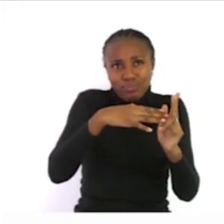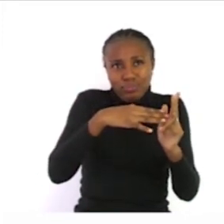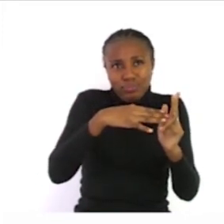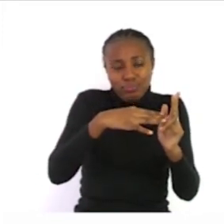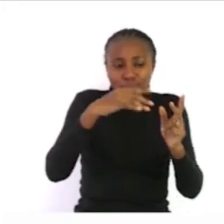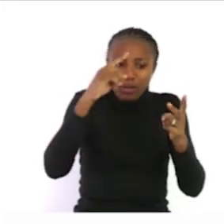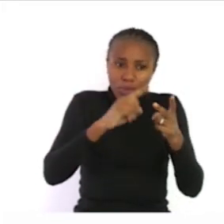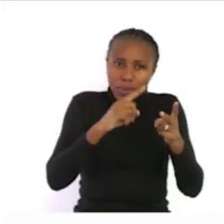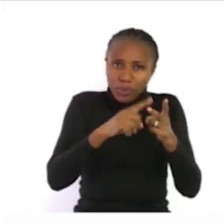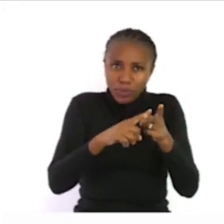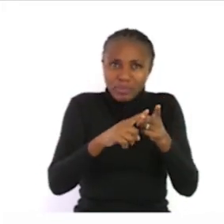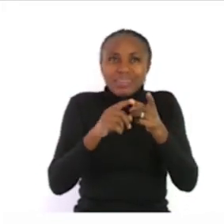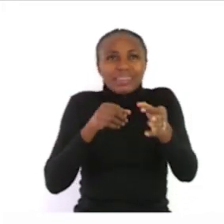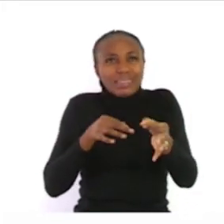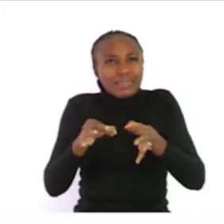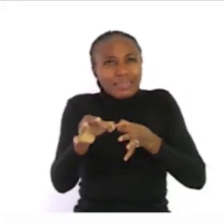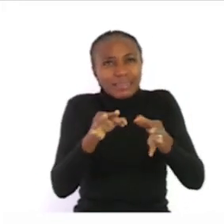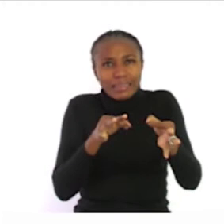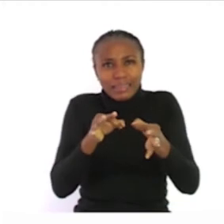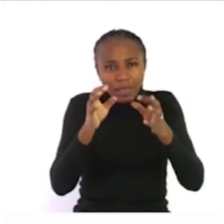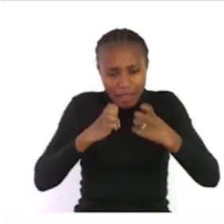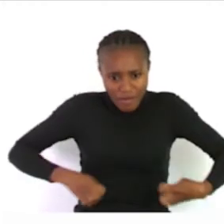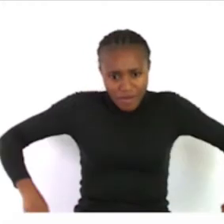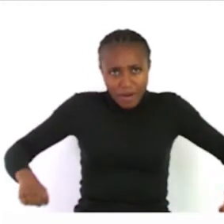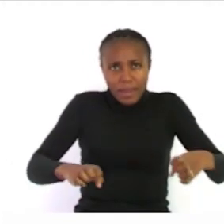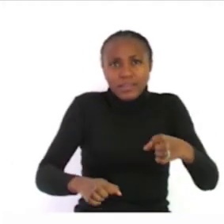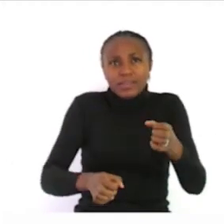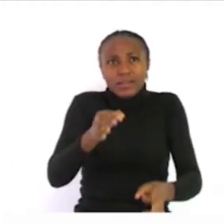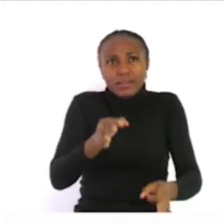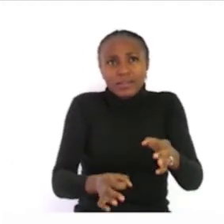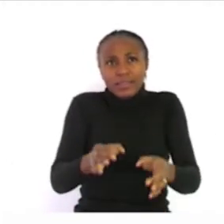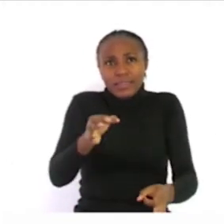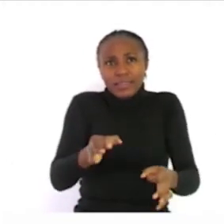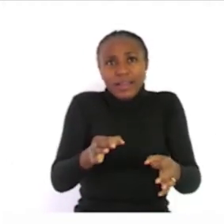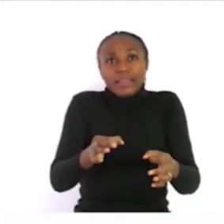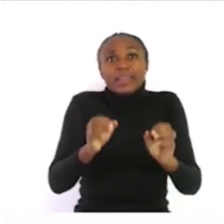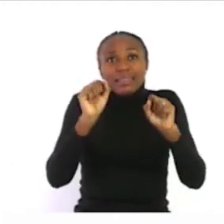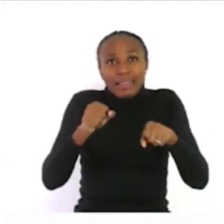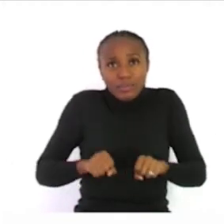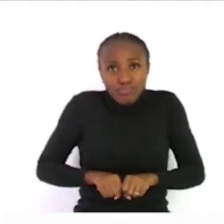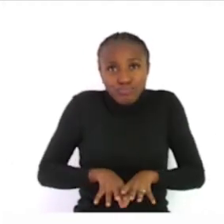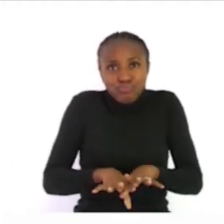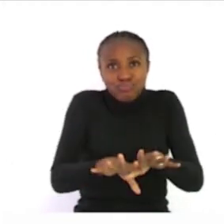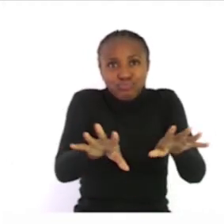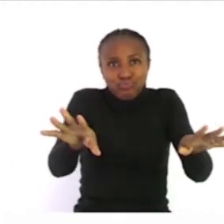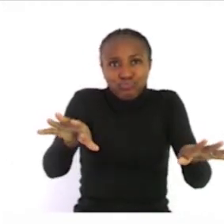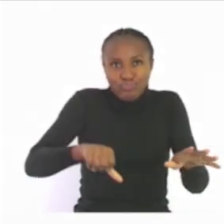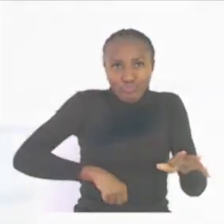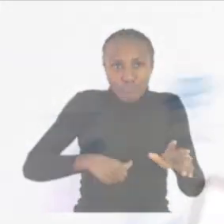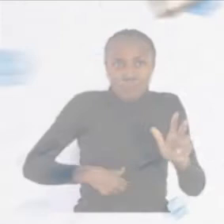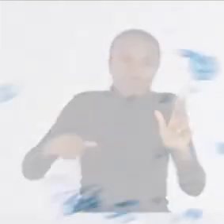question 2 you state environmental factors that can cause the street of communicable diseases